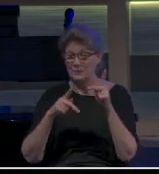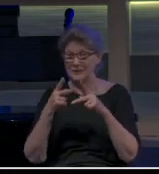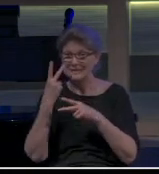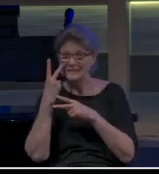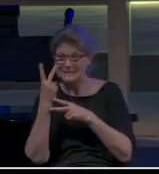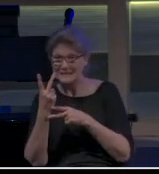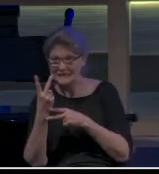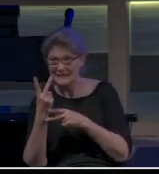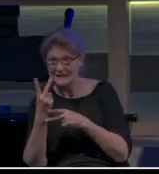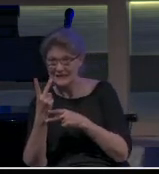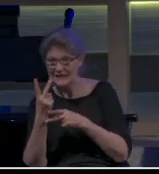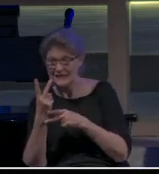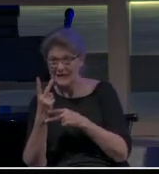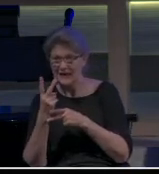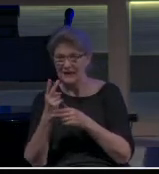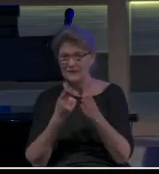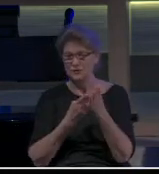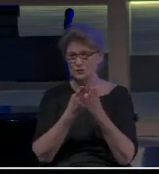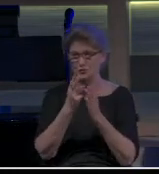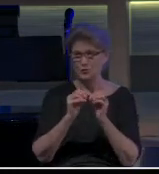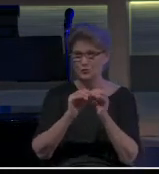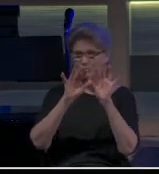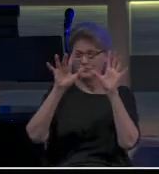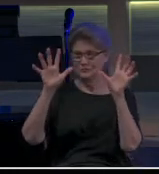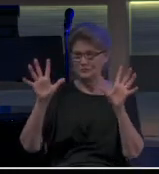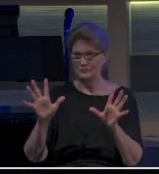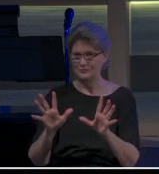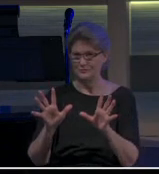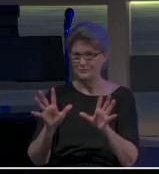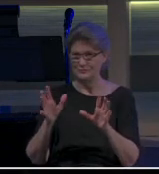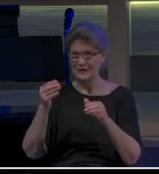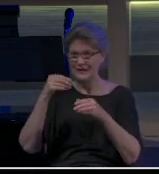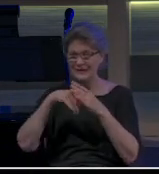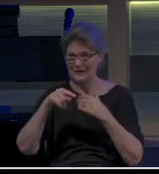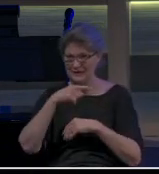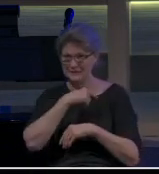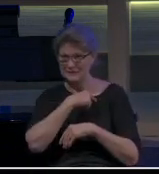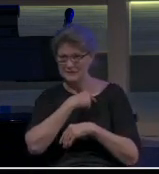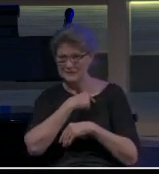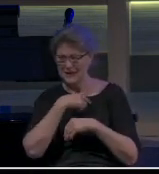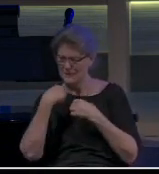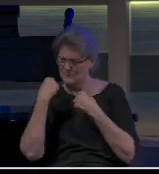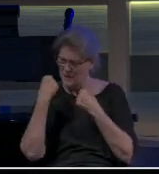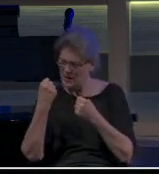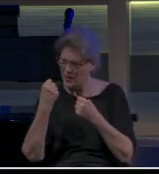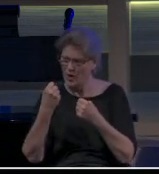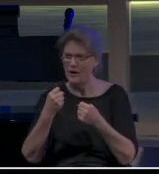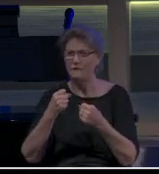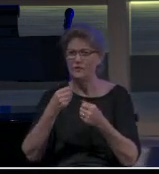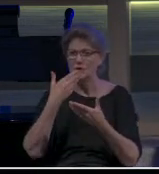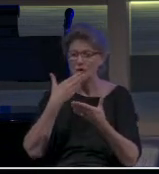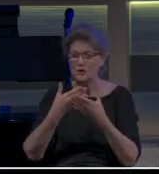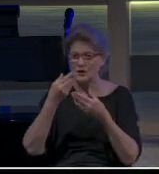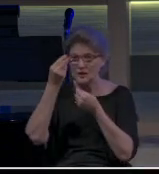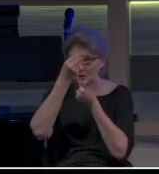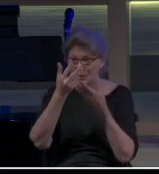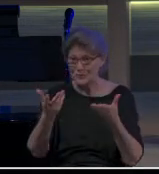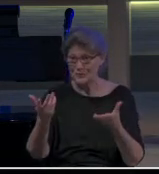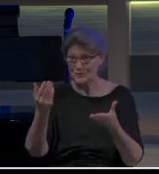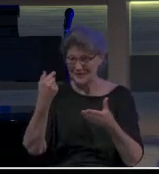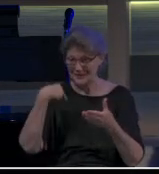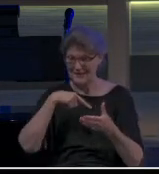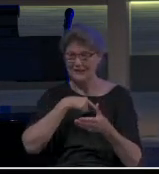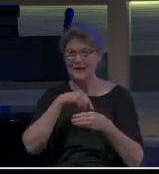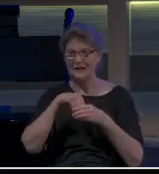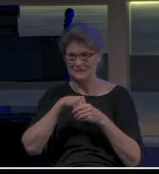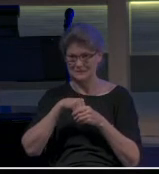power of the gospel manifest in people like you and me. And so, that's it. That's the introduction.